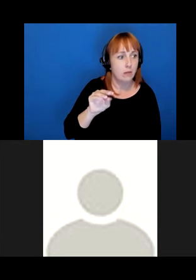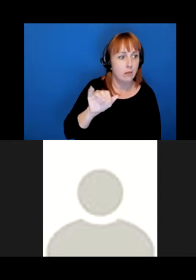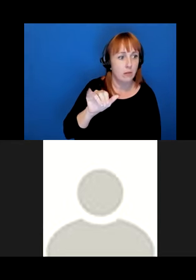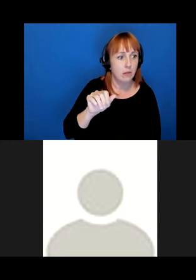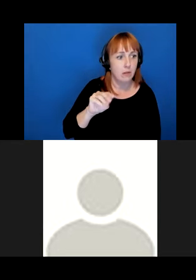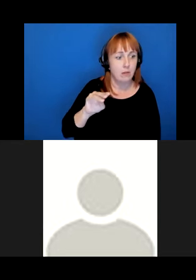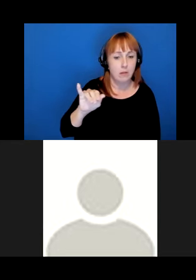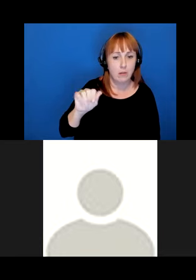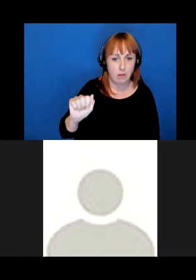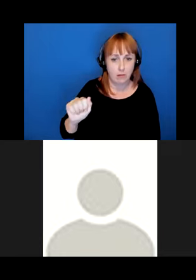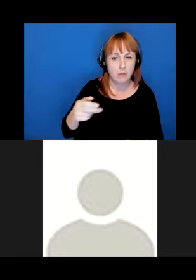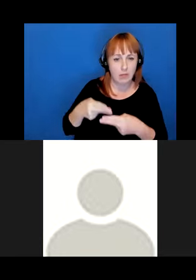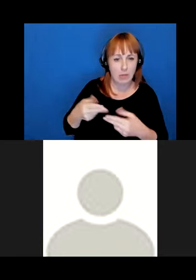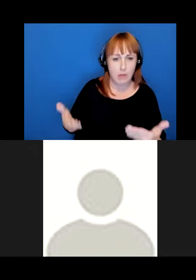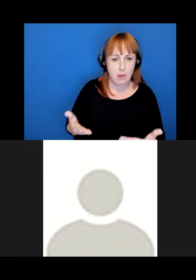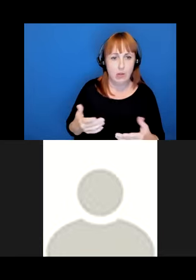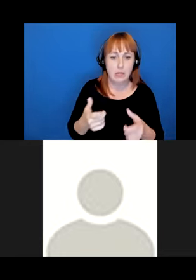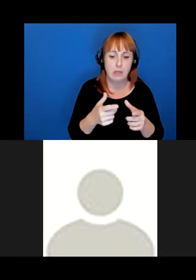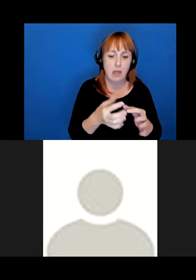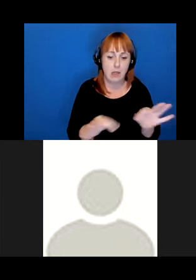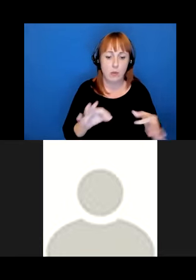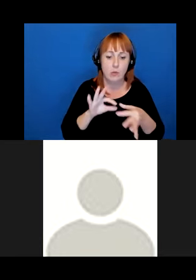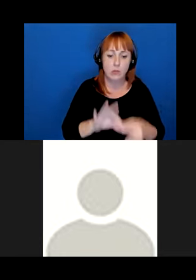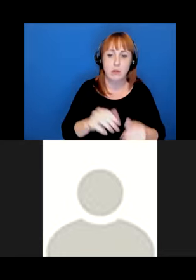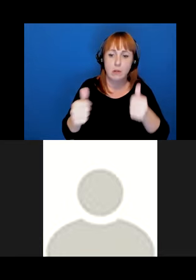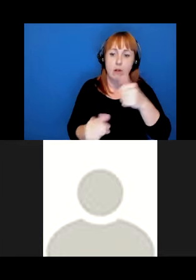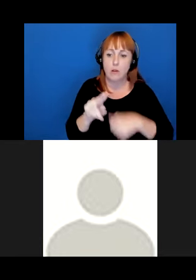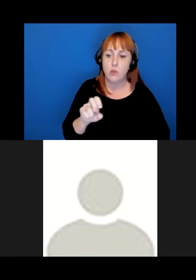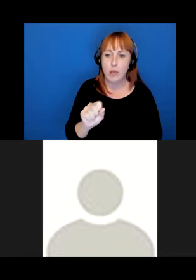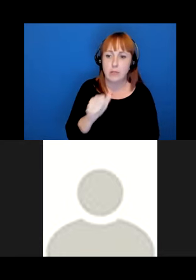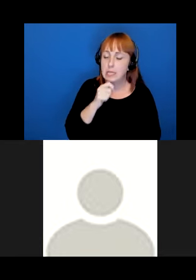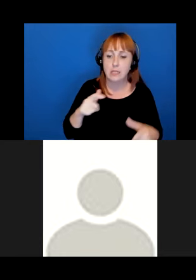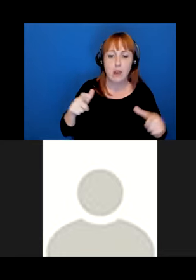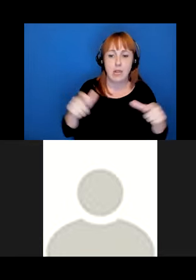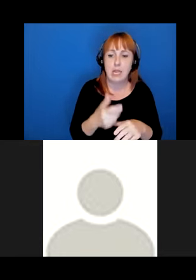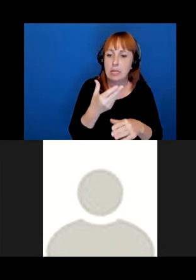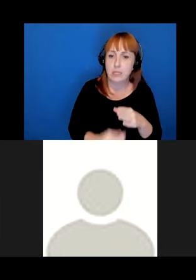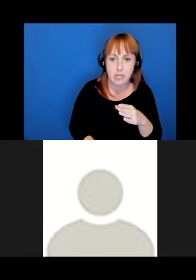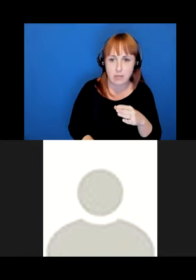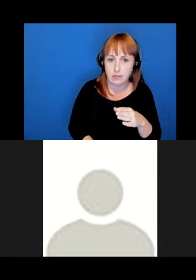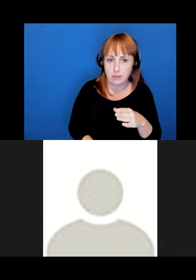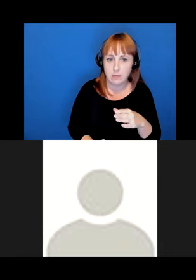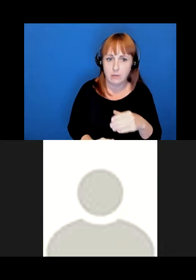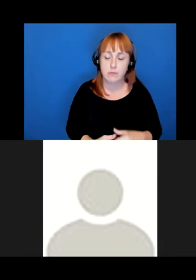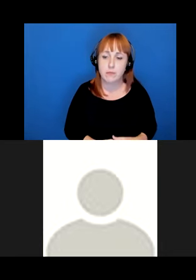known as Miami is just the language of the United States, not an extinct language of the United States.